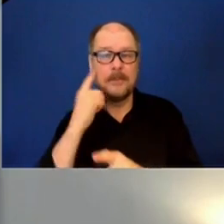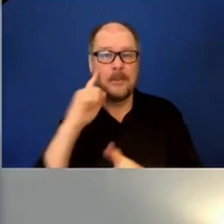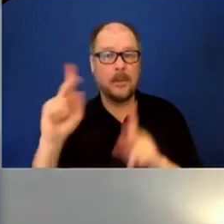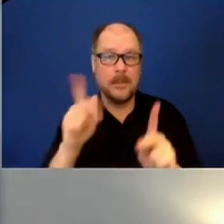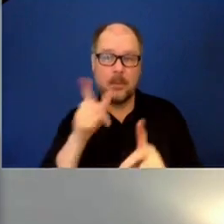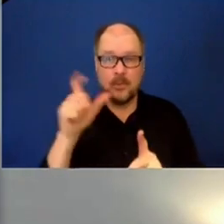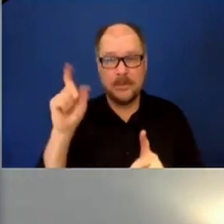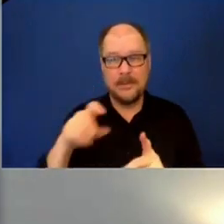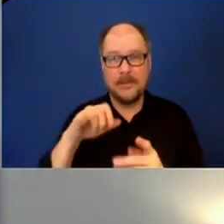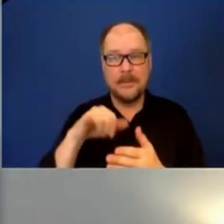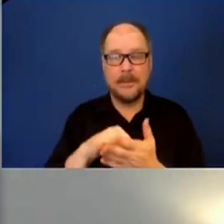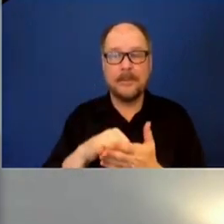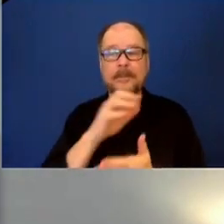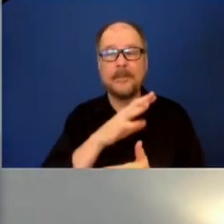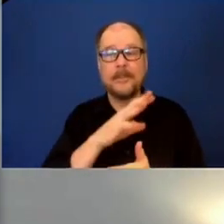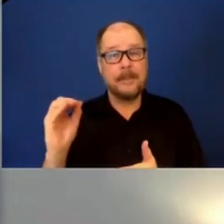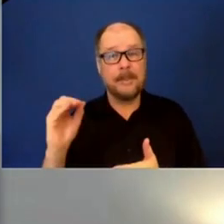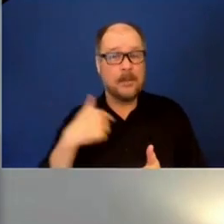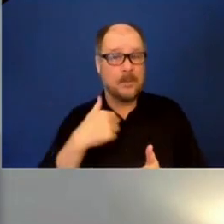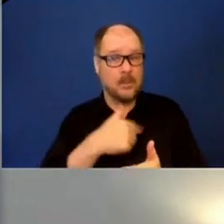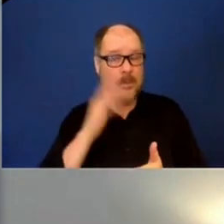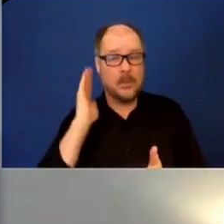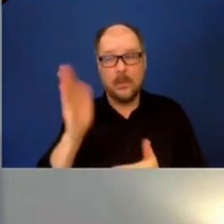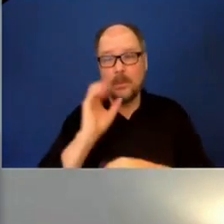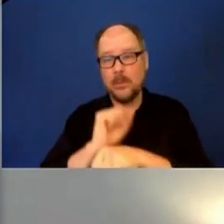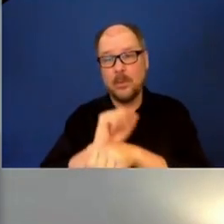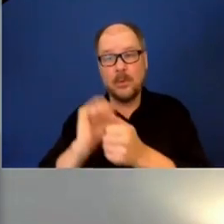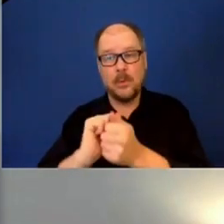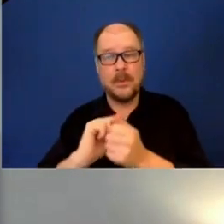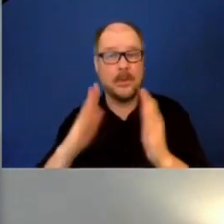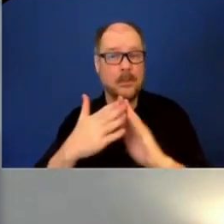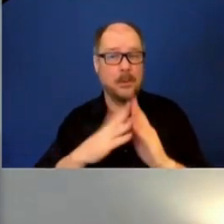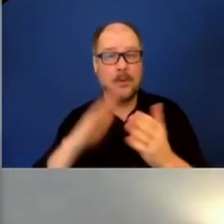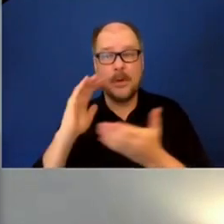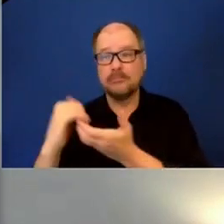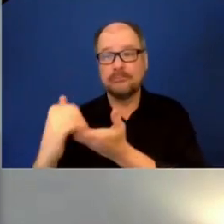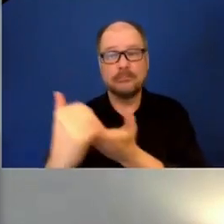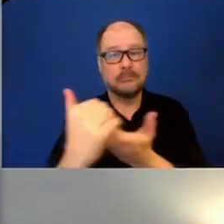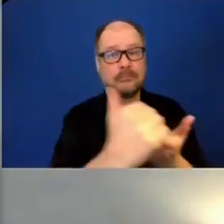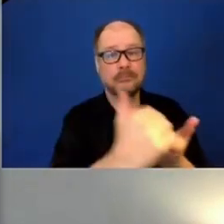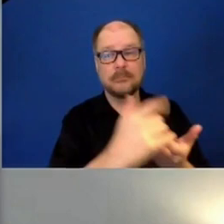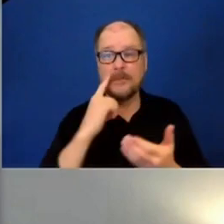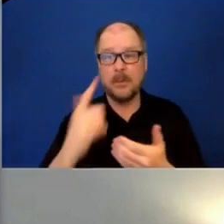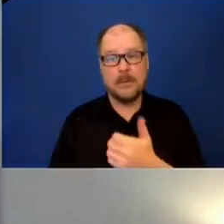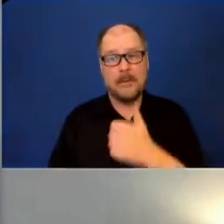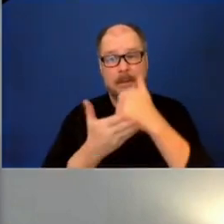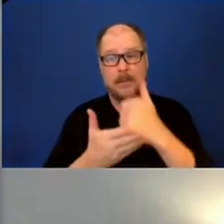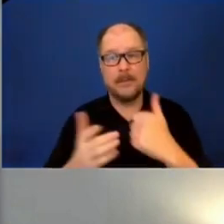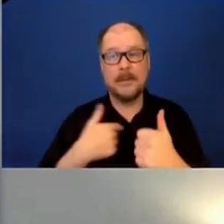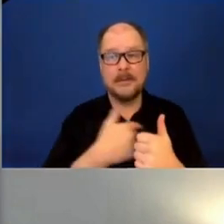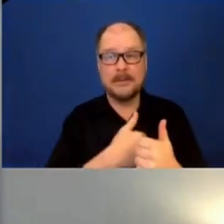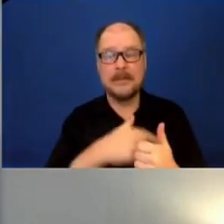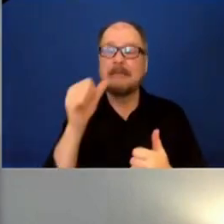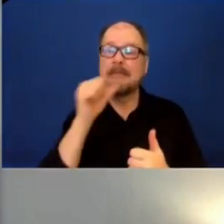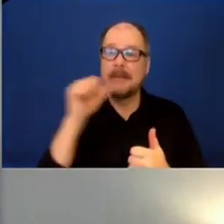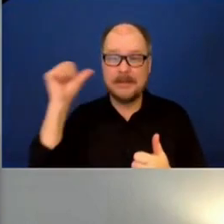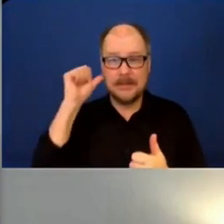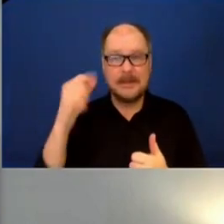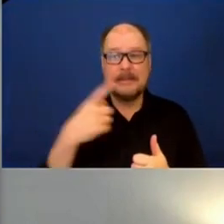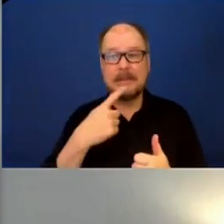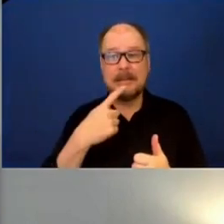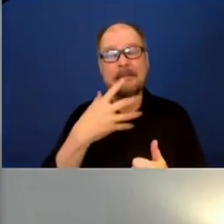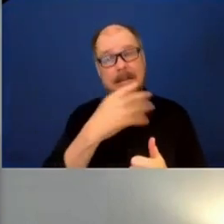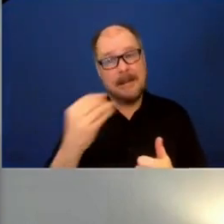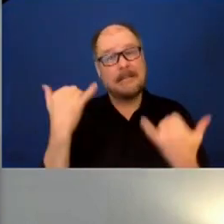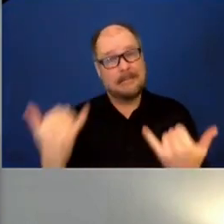it. And we will, you know, work with our community partners and others to do what we can to help facilitate that. What I said yesterday, and I'll say it again today